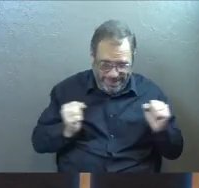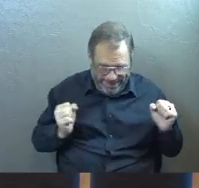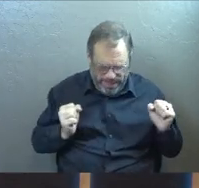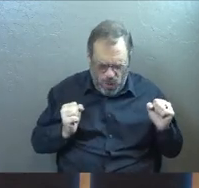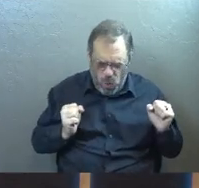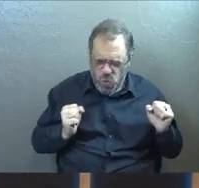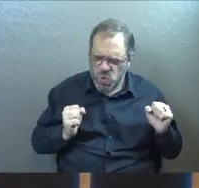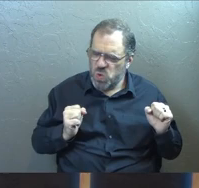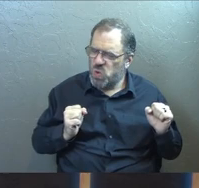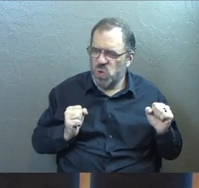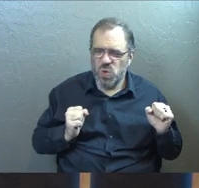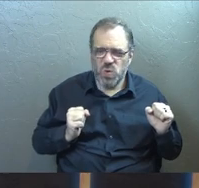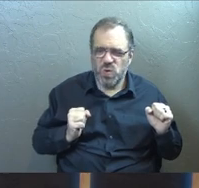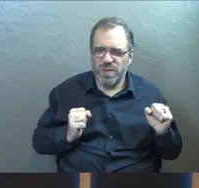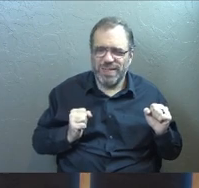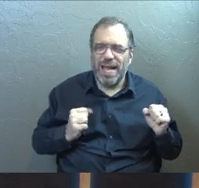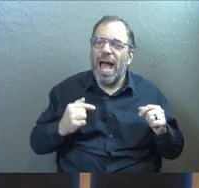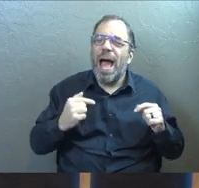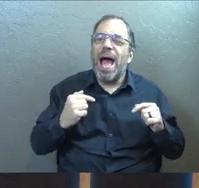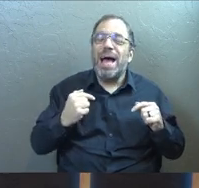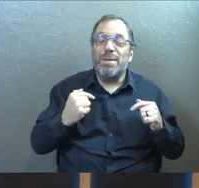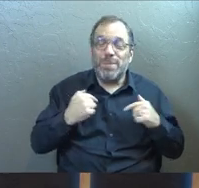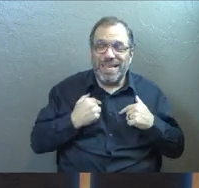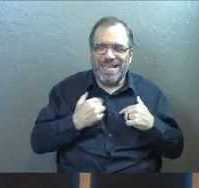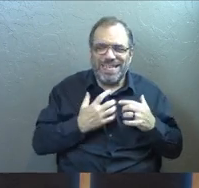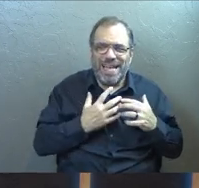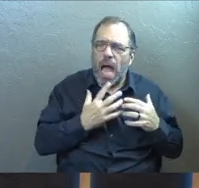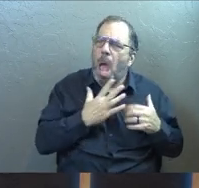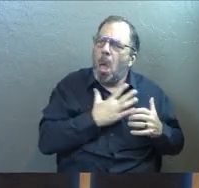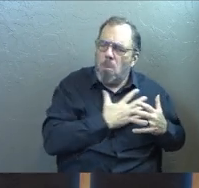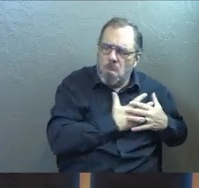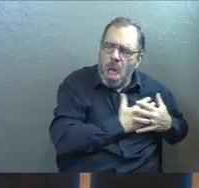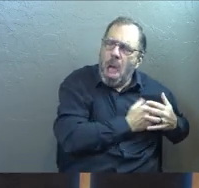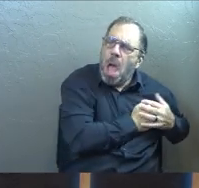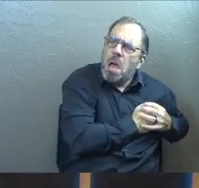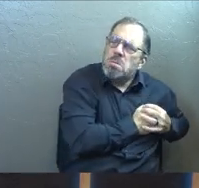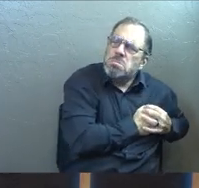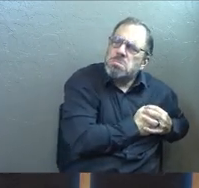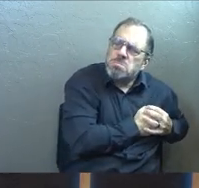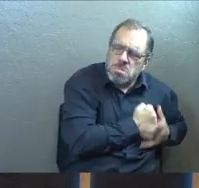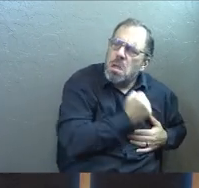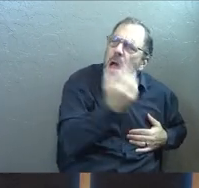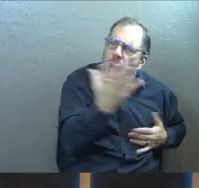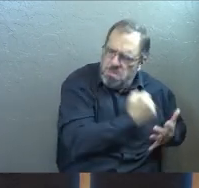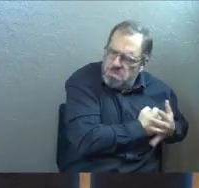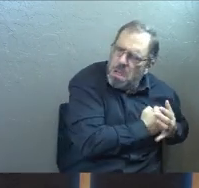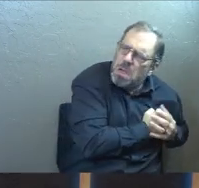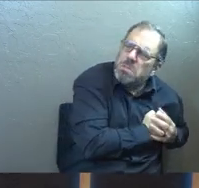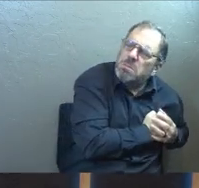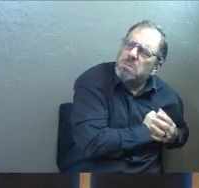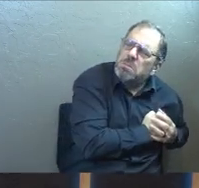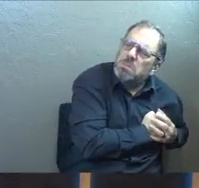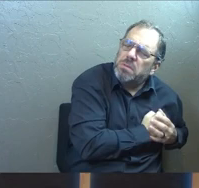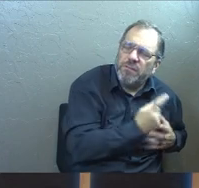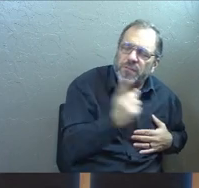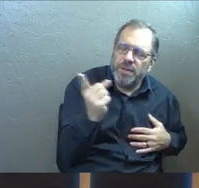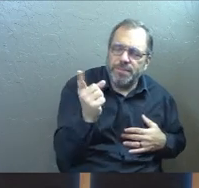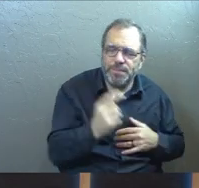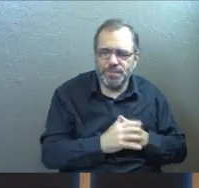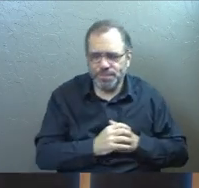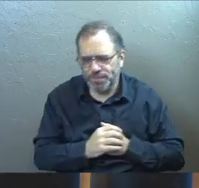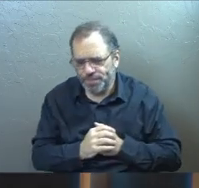really did sell it all for Jesus. We never gave it all away for him.